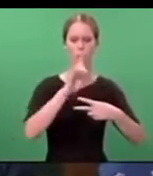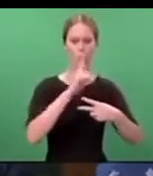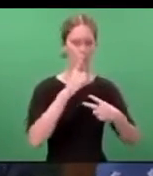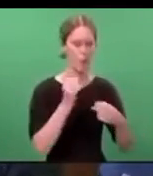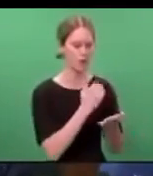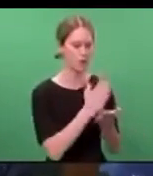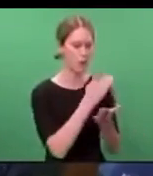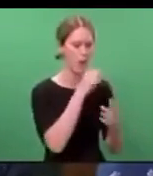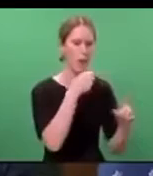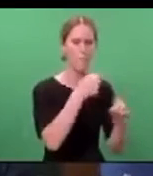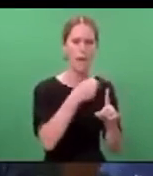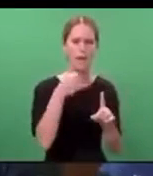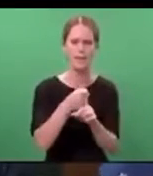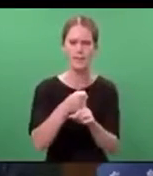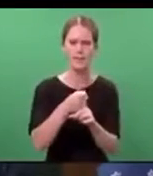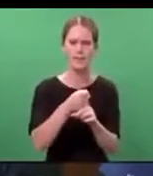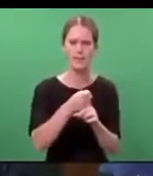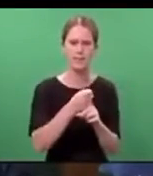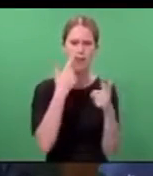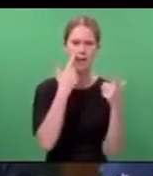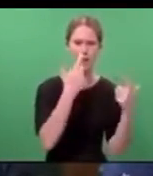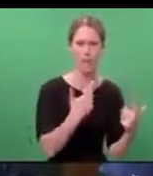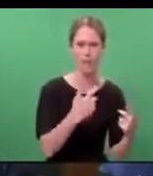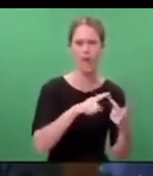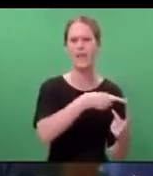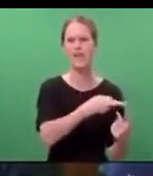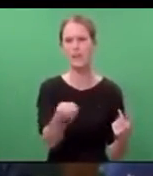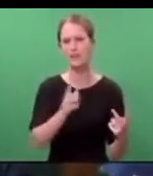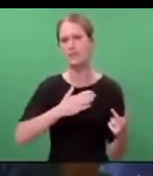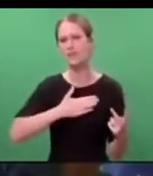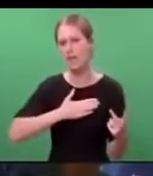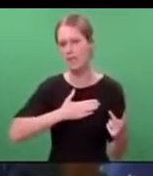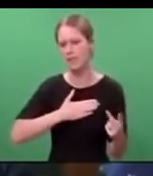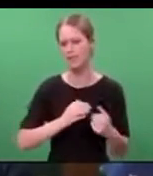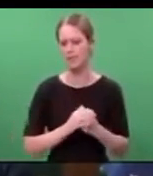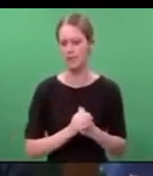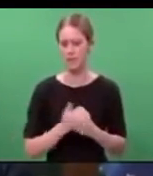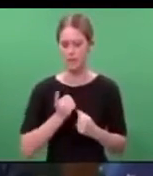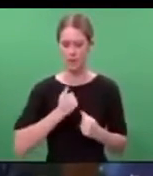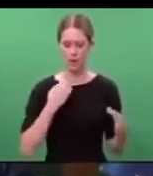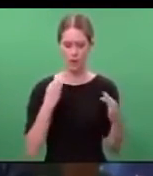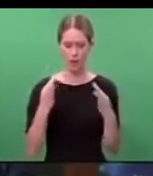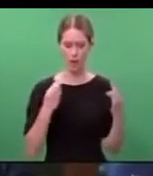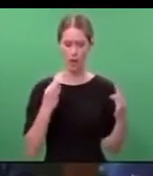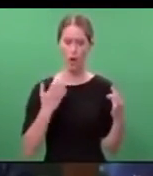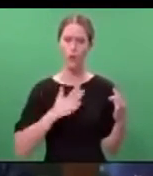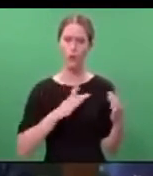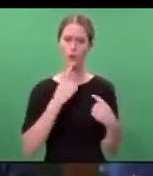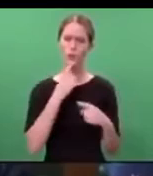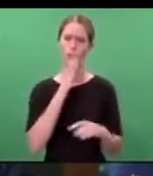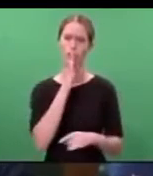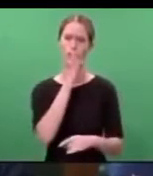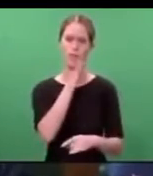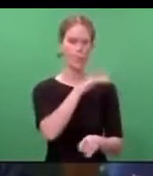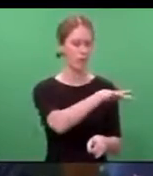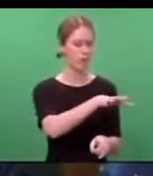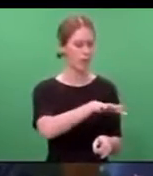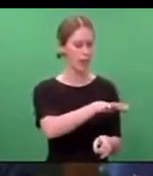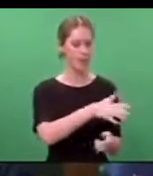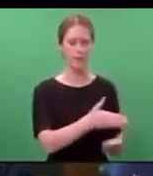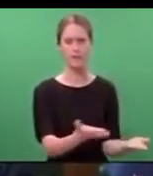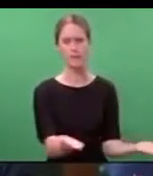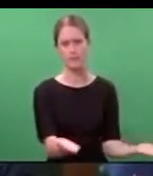and the safety of everyone. And in this role, I wanted to speak directly to the families.